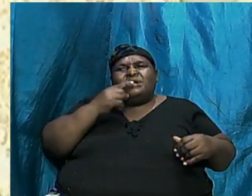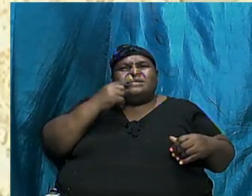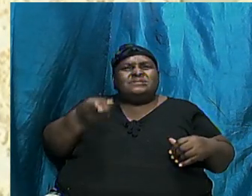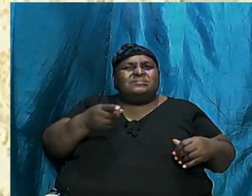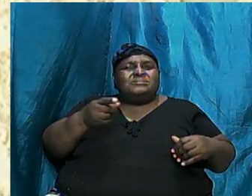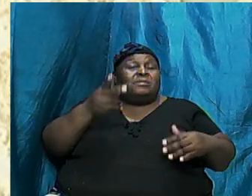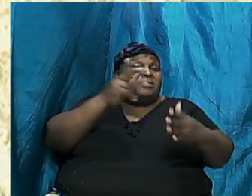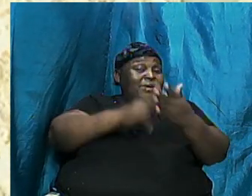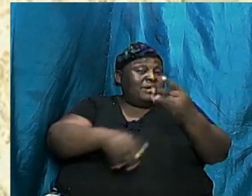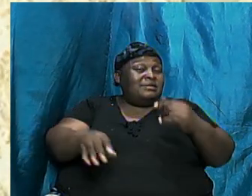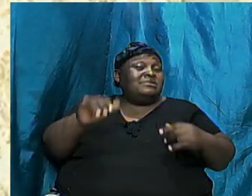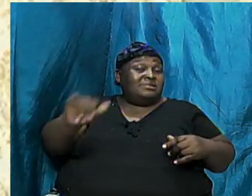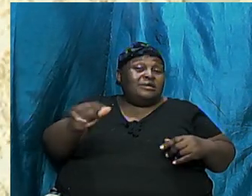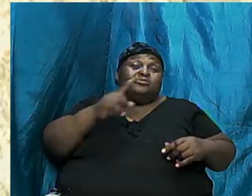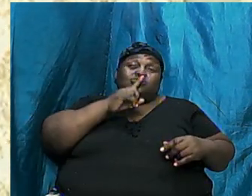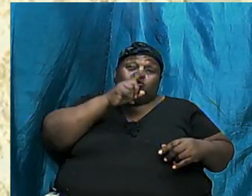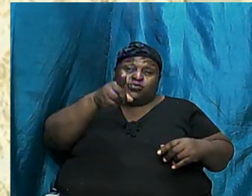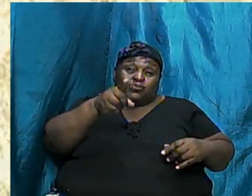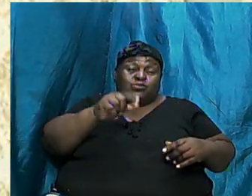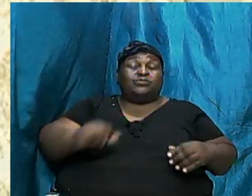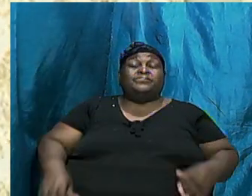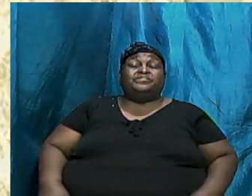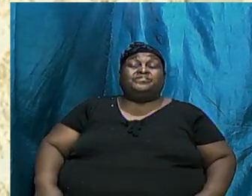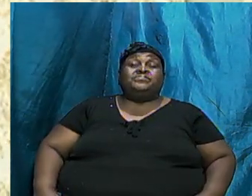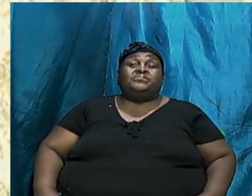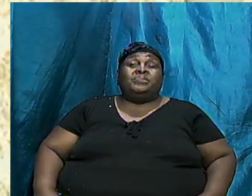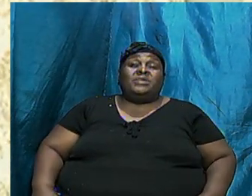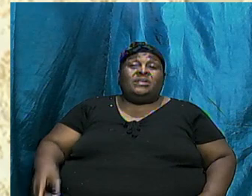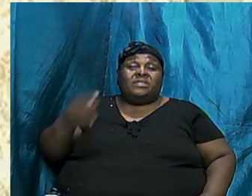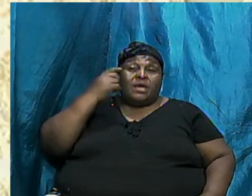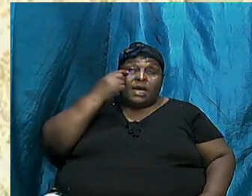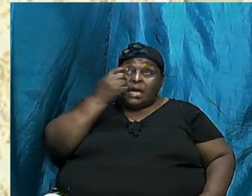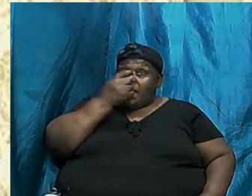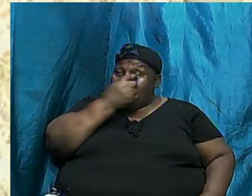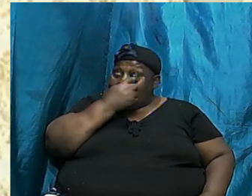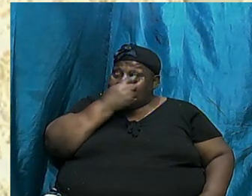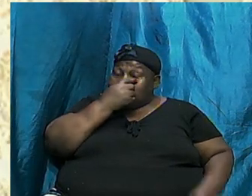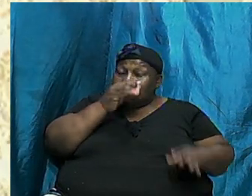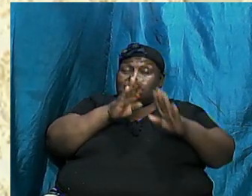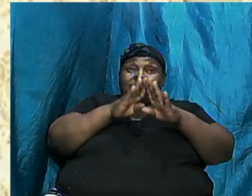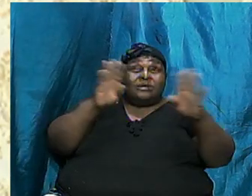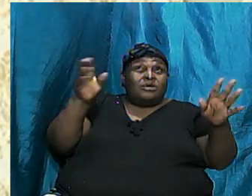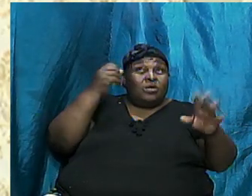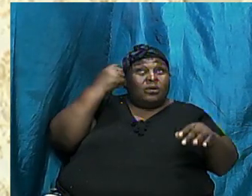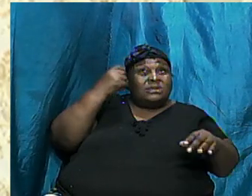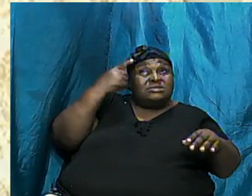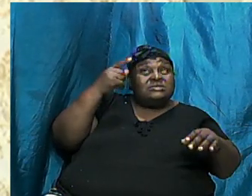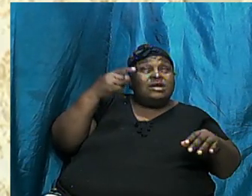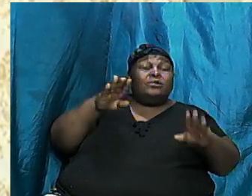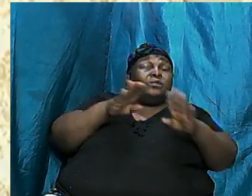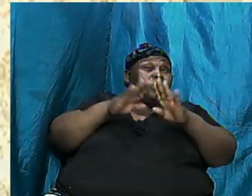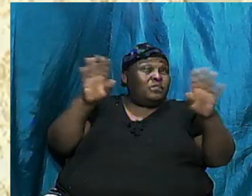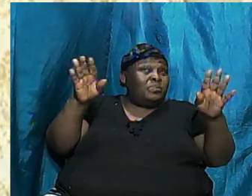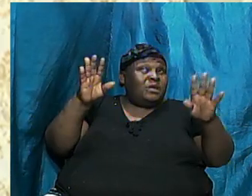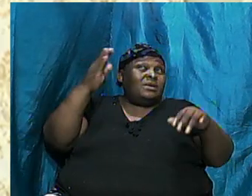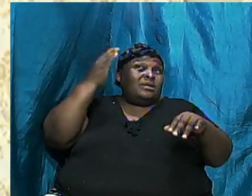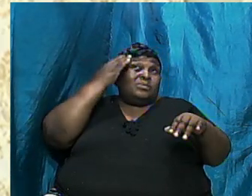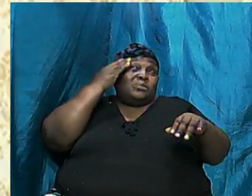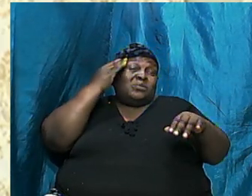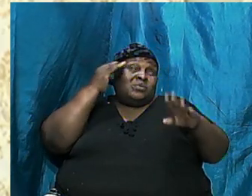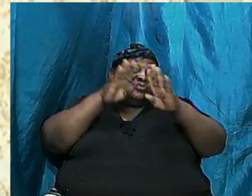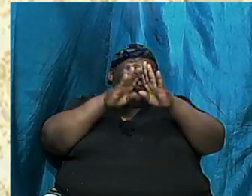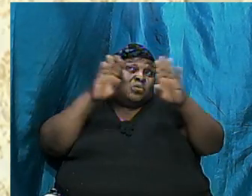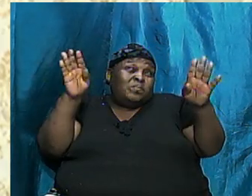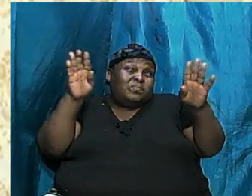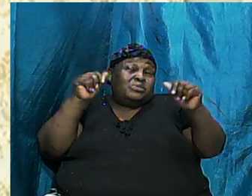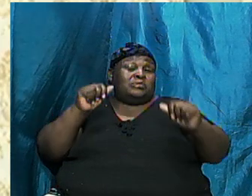was true. Because their eyes would have been opened. Their understanding would have been opened. Their knowledge base of